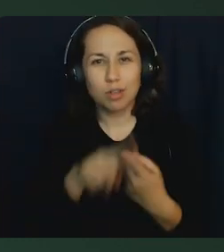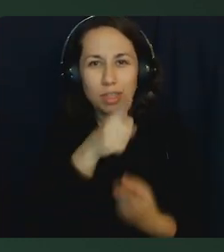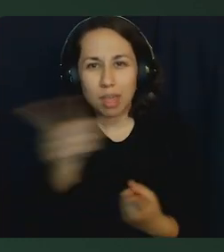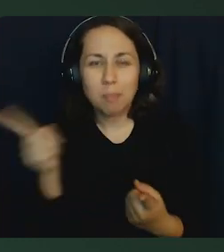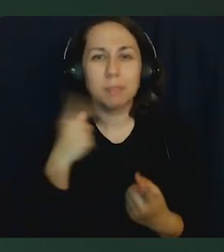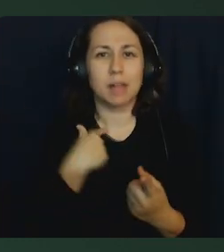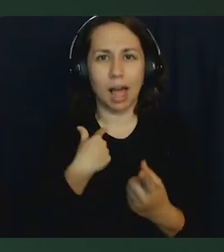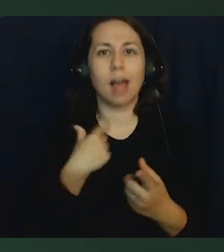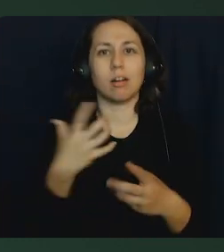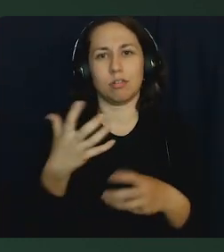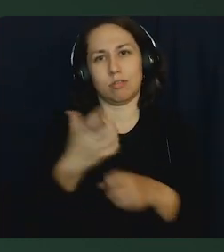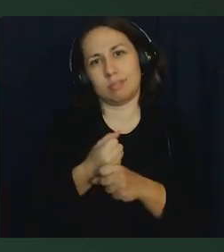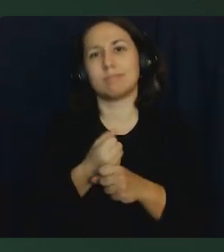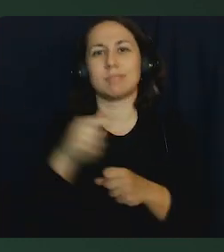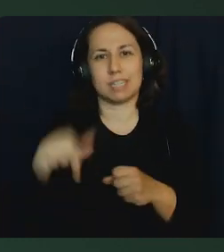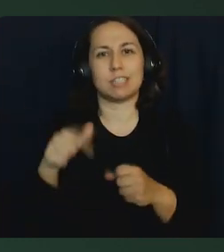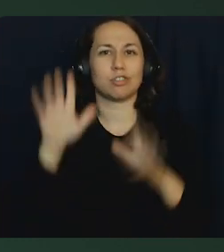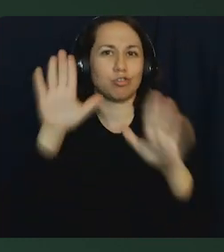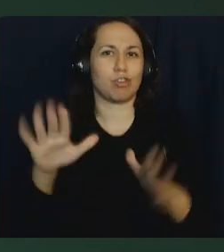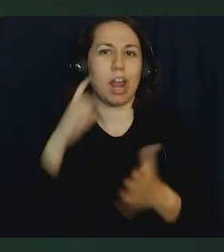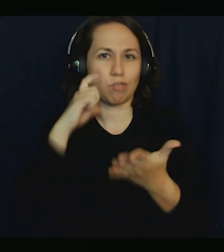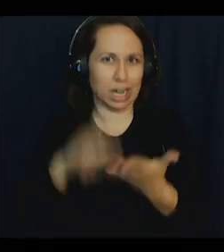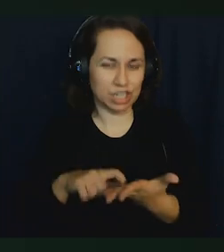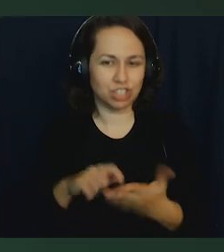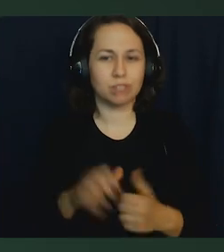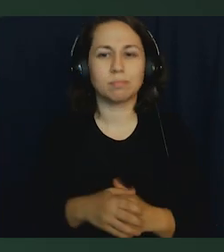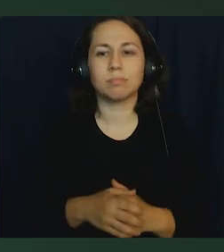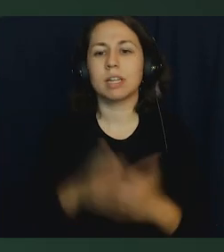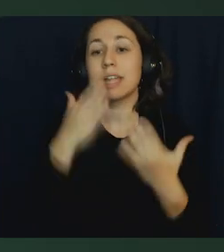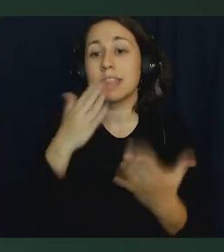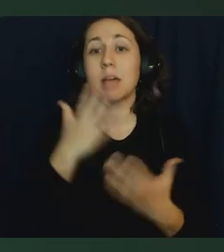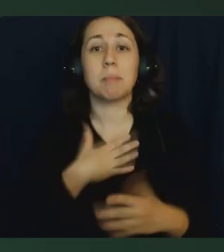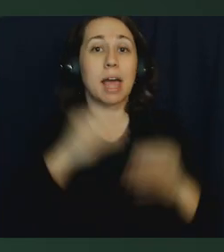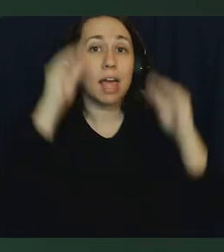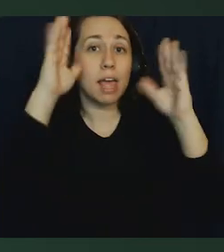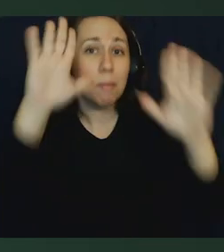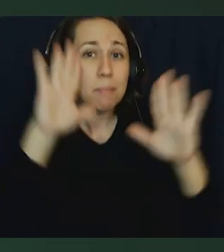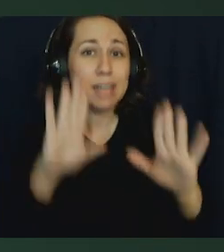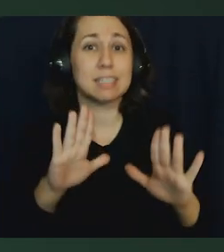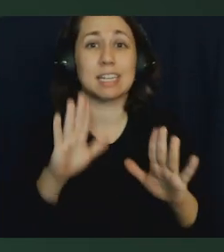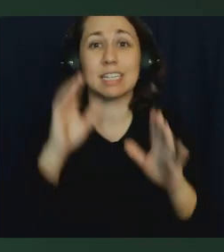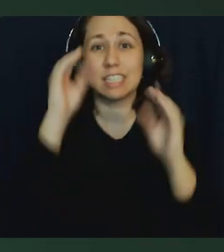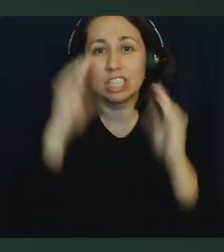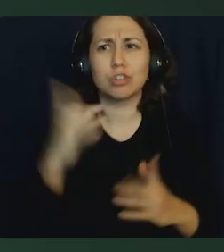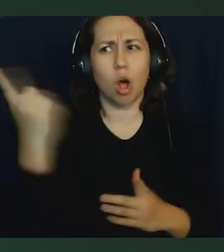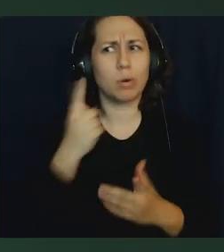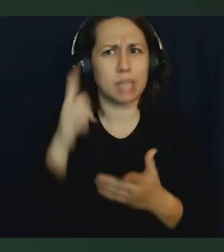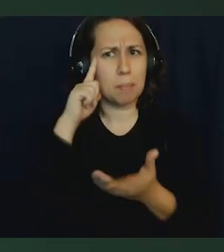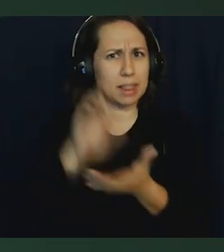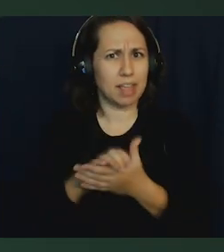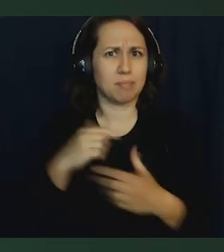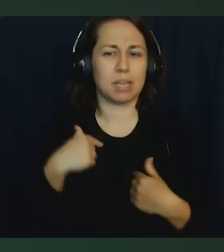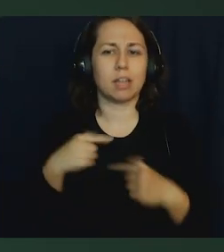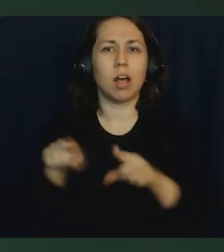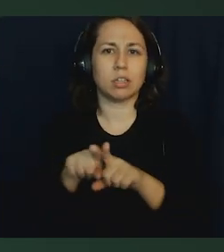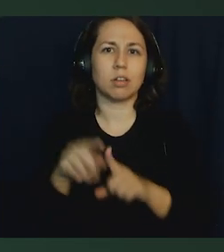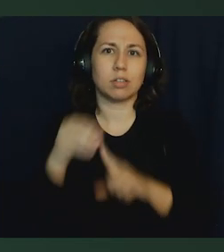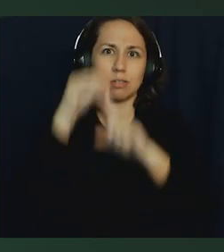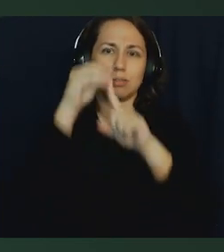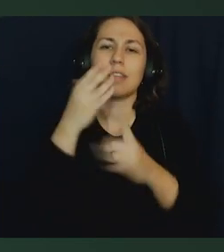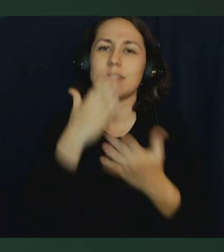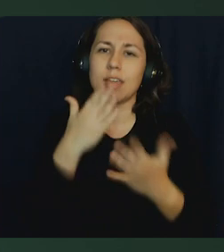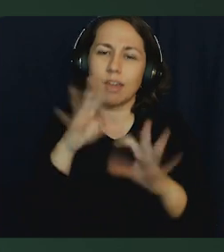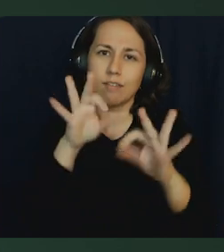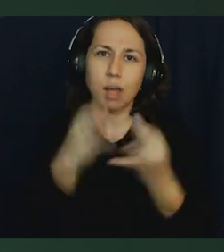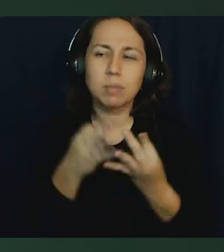Thank you to them. I am able to receive this great recognition. I just want to thank my amazing teachers for always believing in me, and most